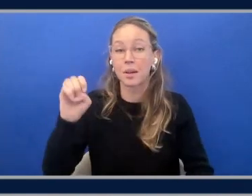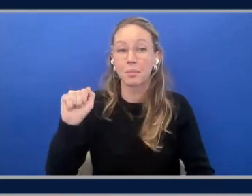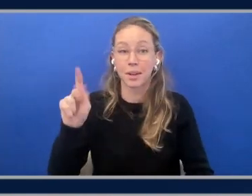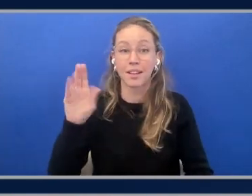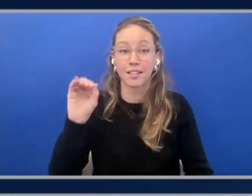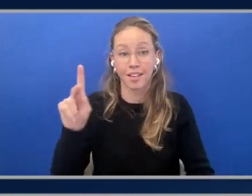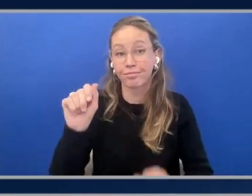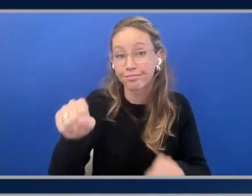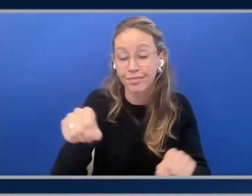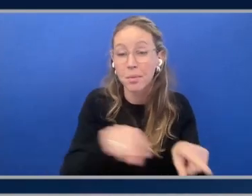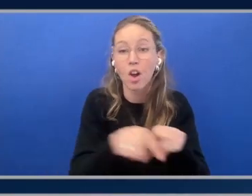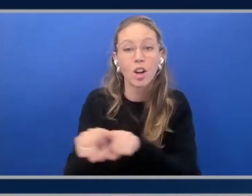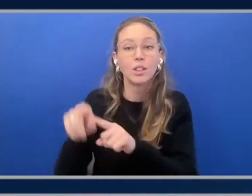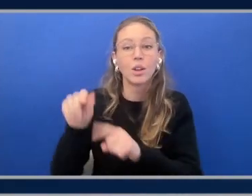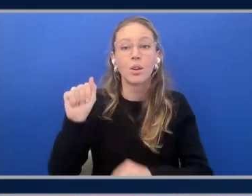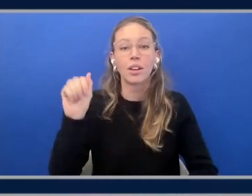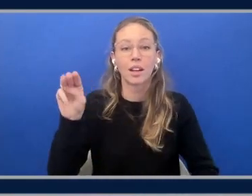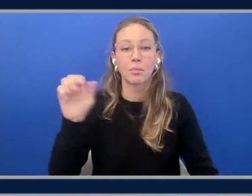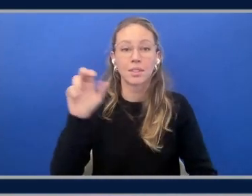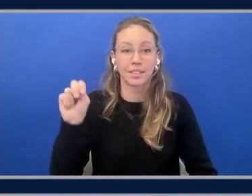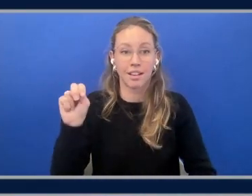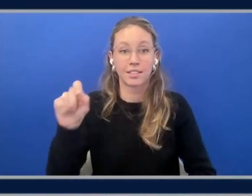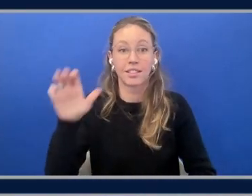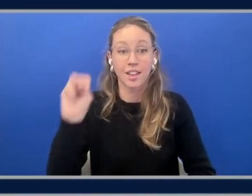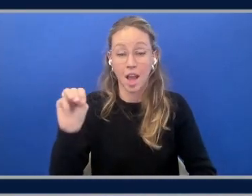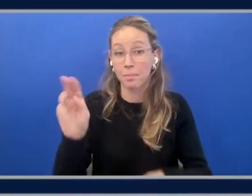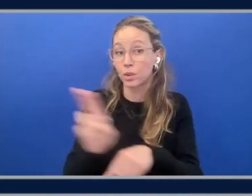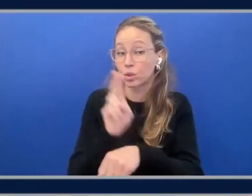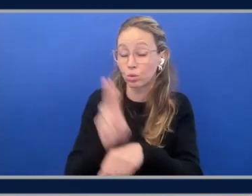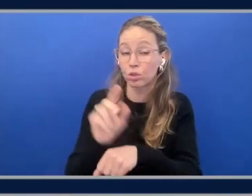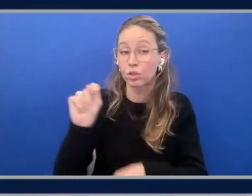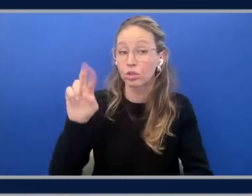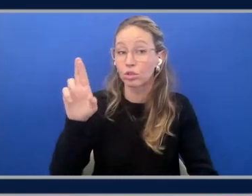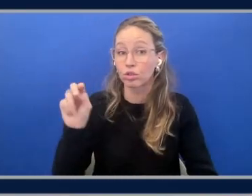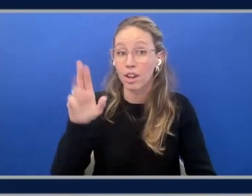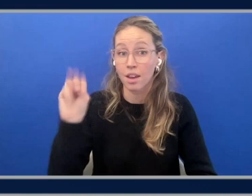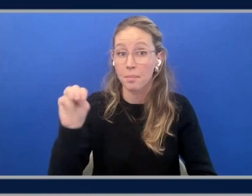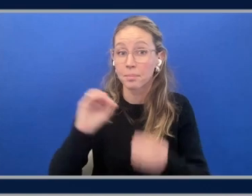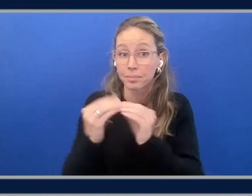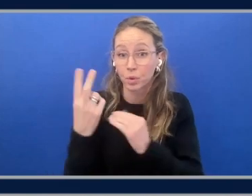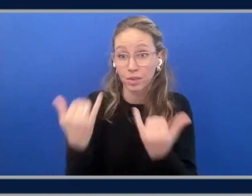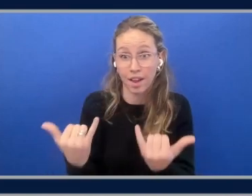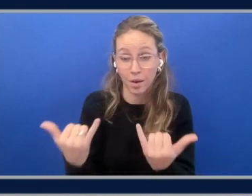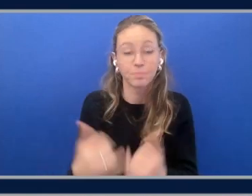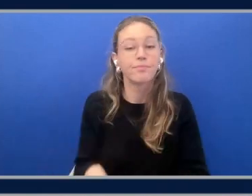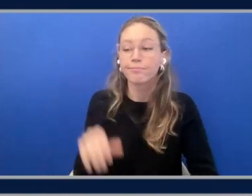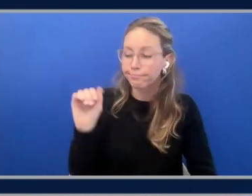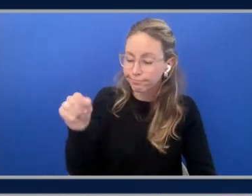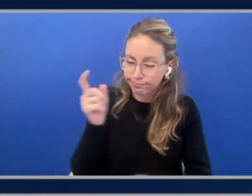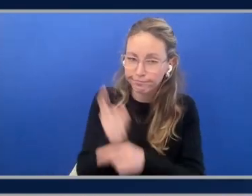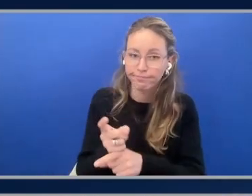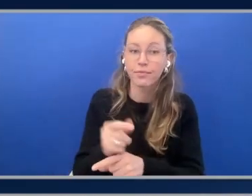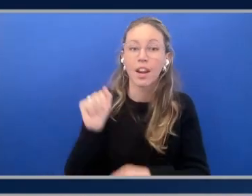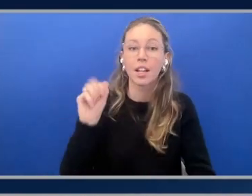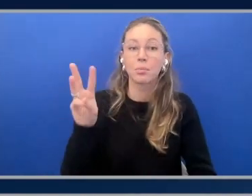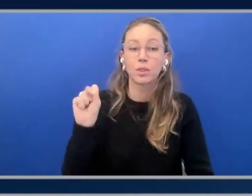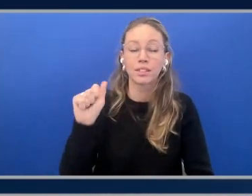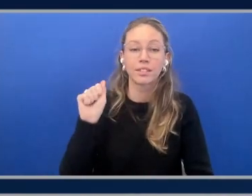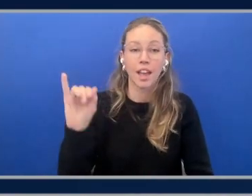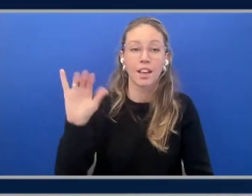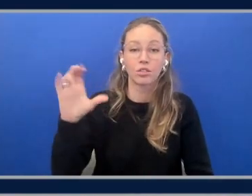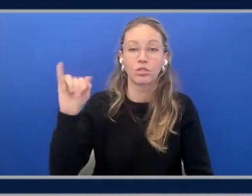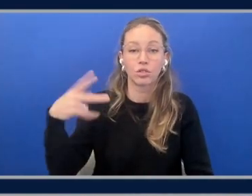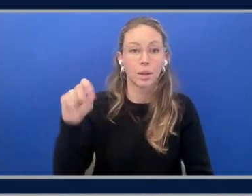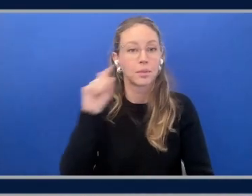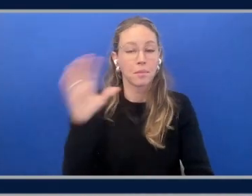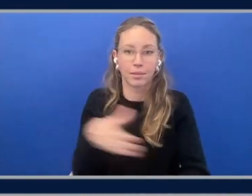sounds like Amazon.com is using Tranium 2. You want to tell us a little bit about that? Yes. No, and, you know, our AWS AI chips have been powering innovation